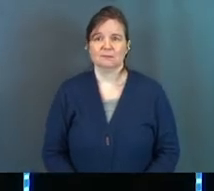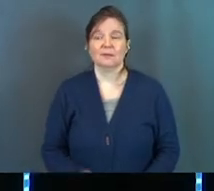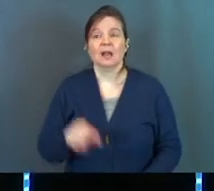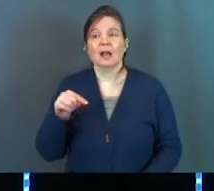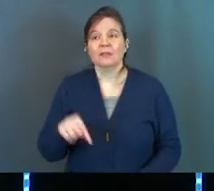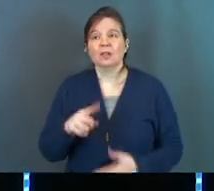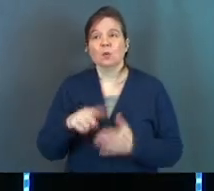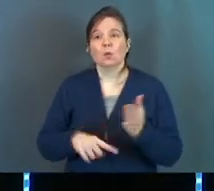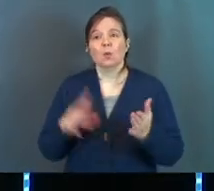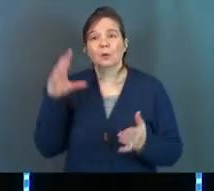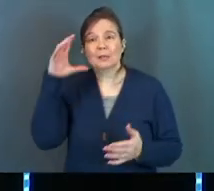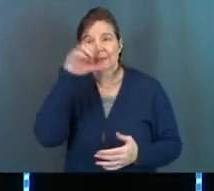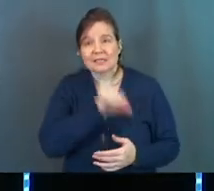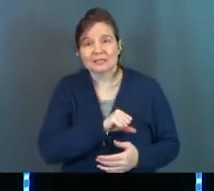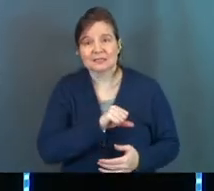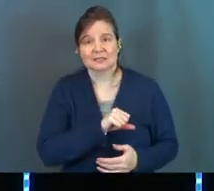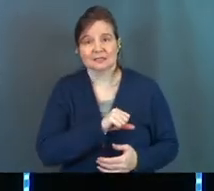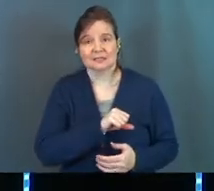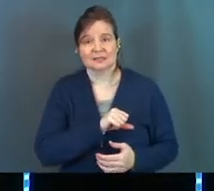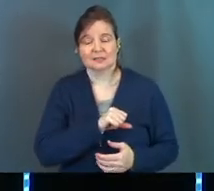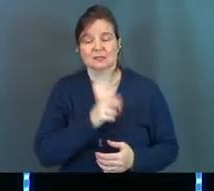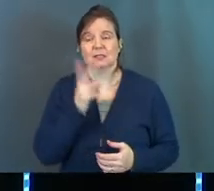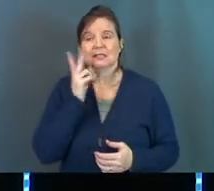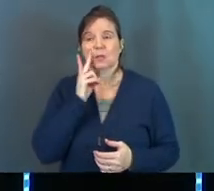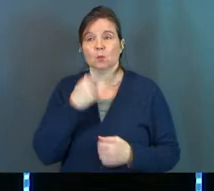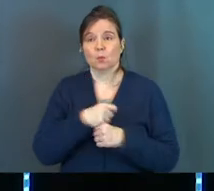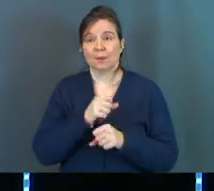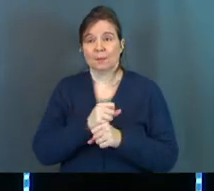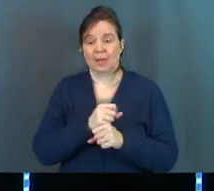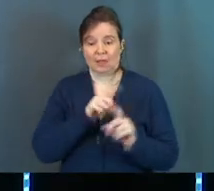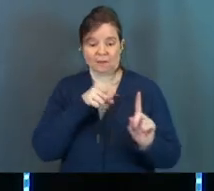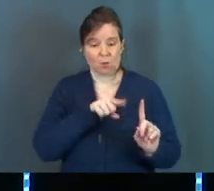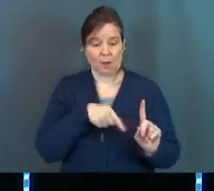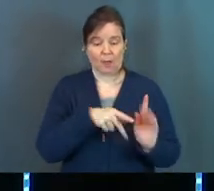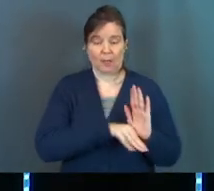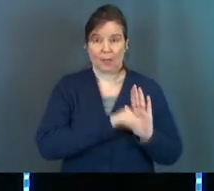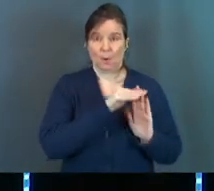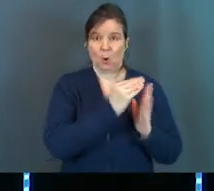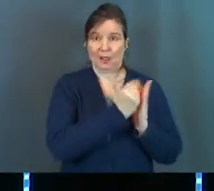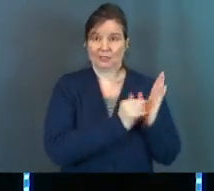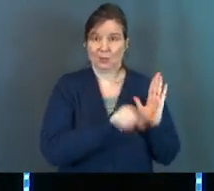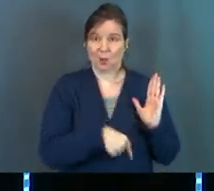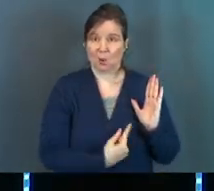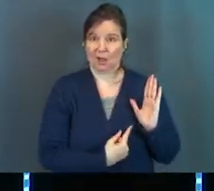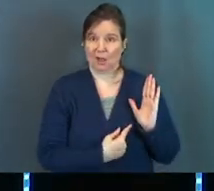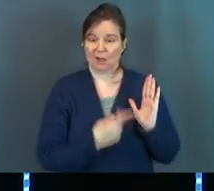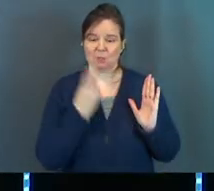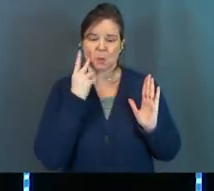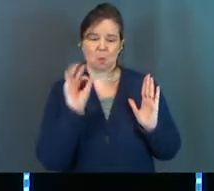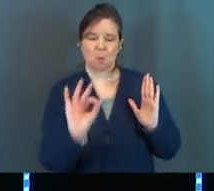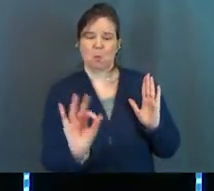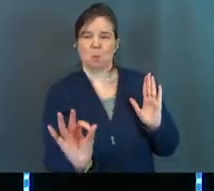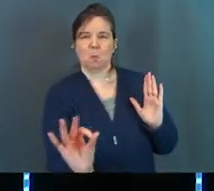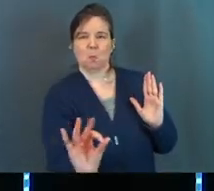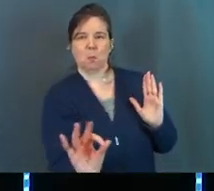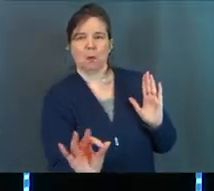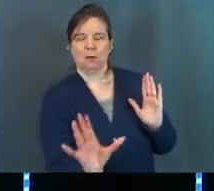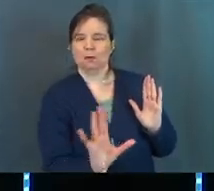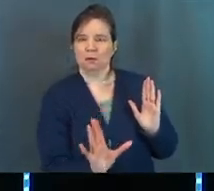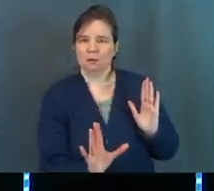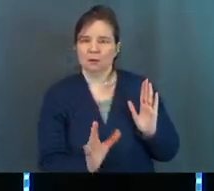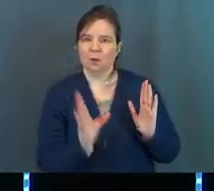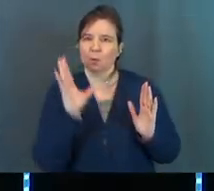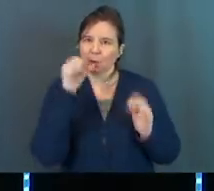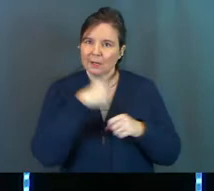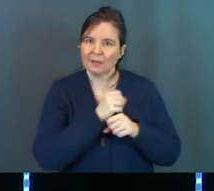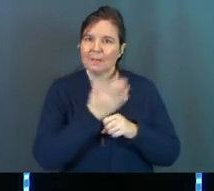And this is what we miss. See, when we make it about this moral list and we don't see what's really at stake here,